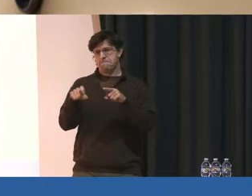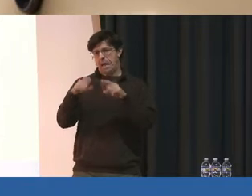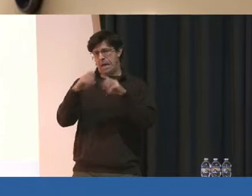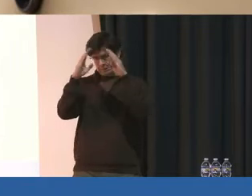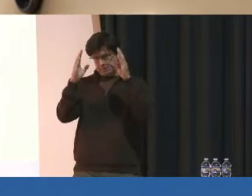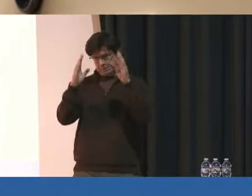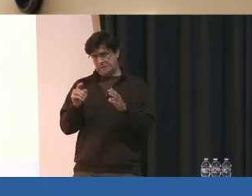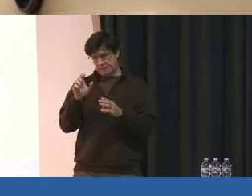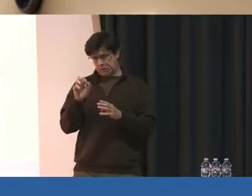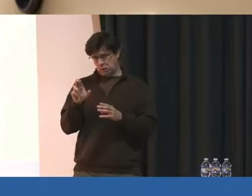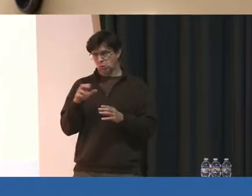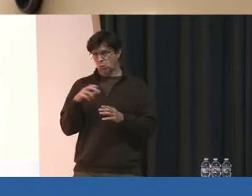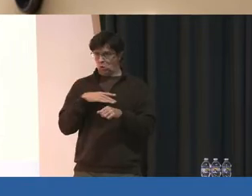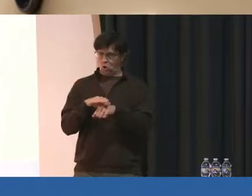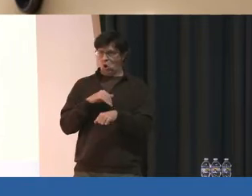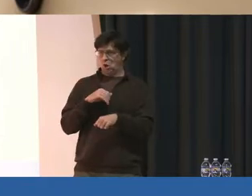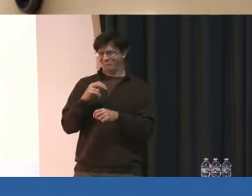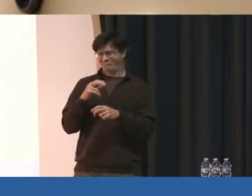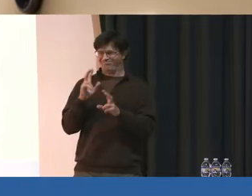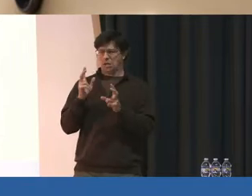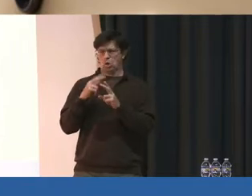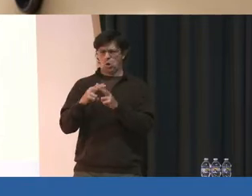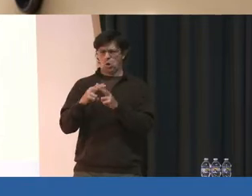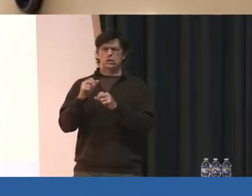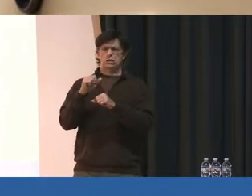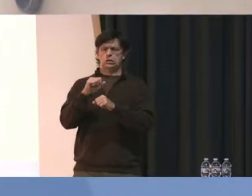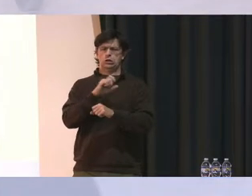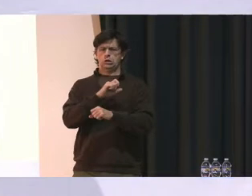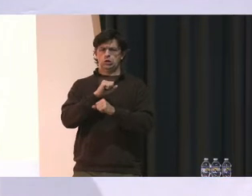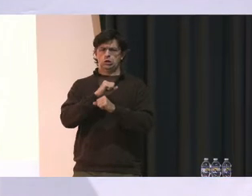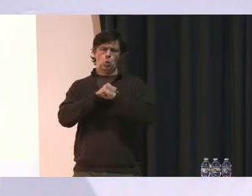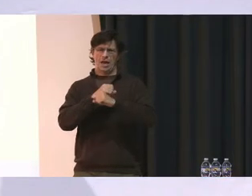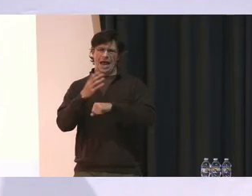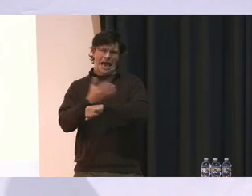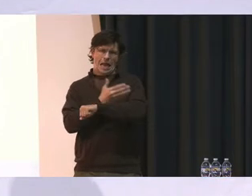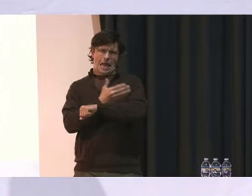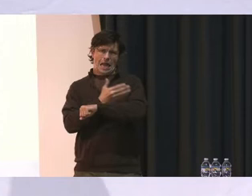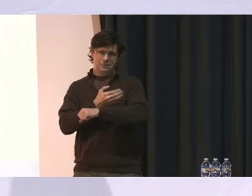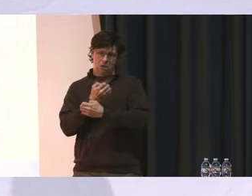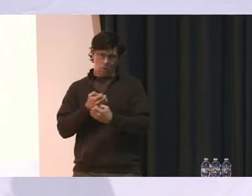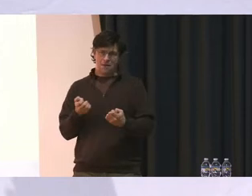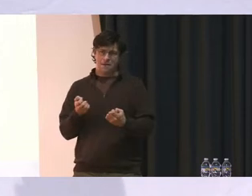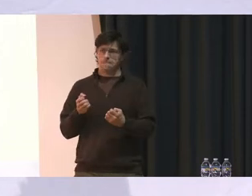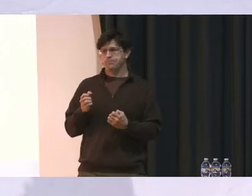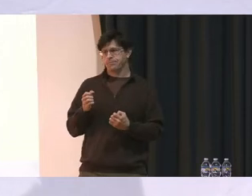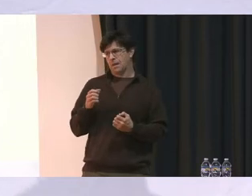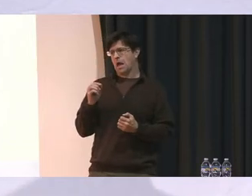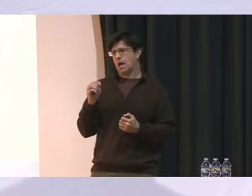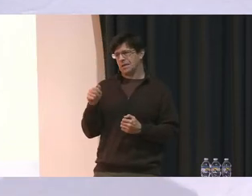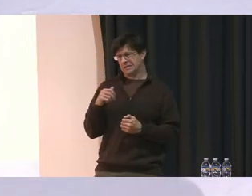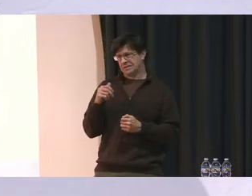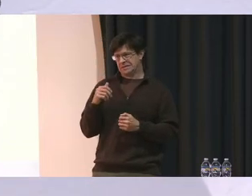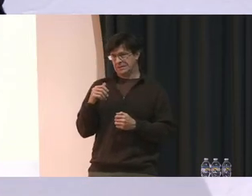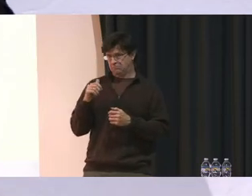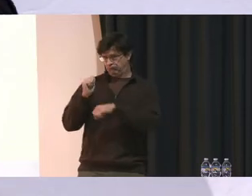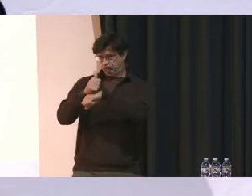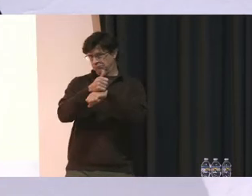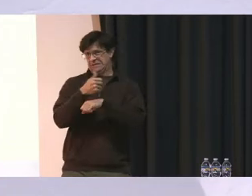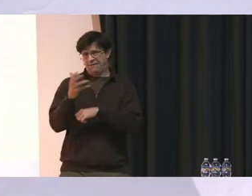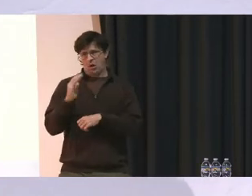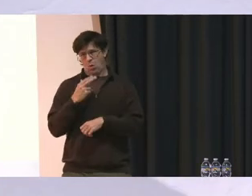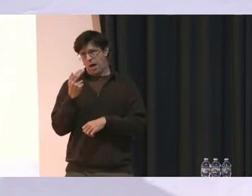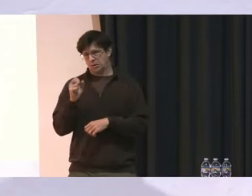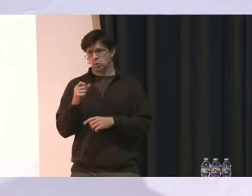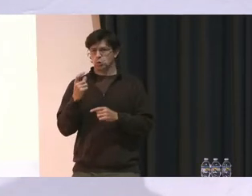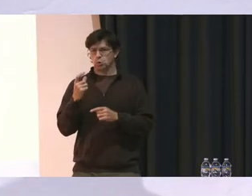actually call them security enhancement equipment. That's going in several of our high schools, and we're doing them in